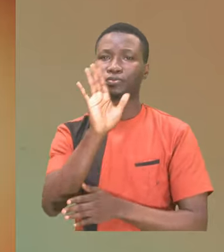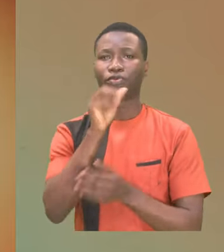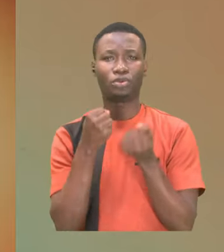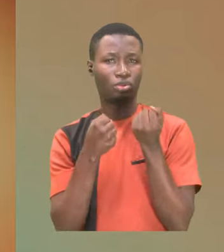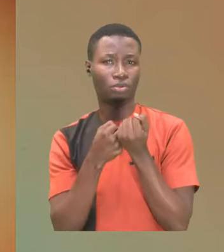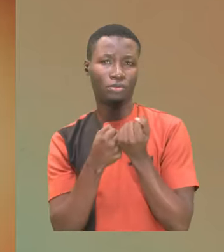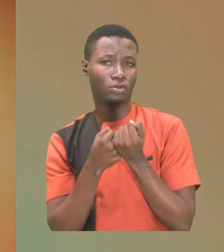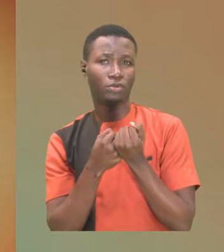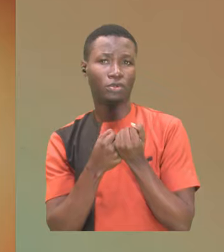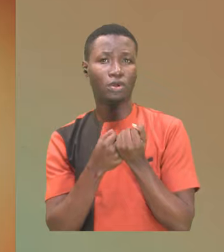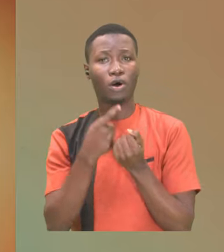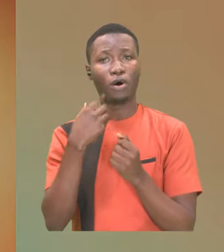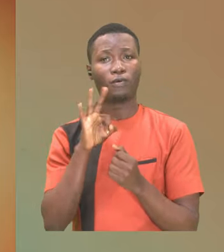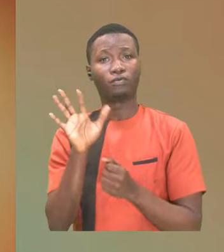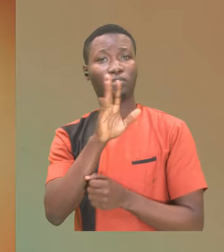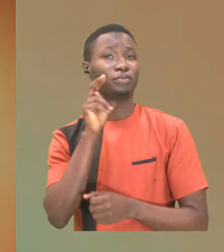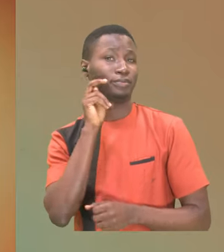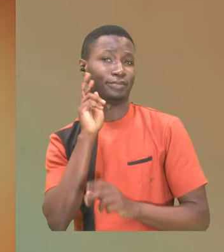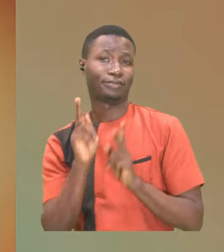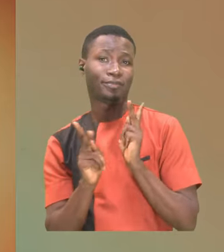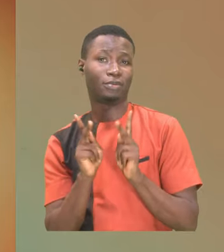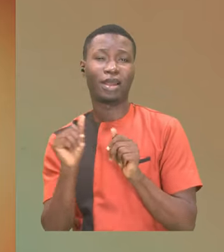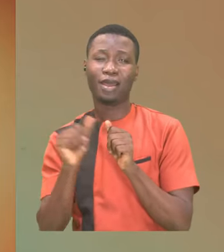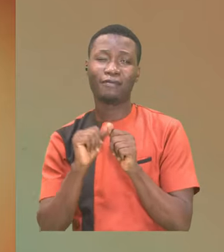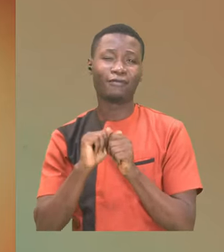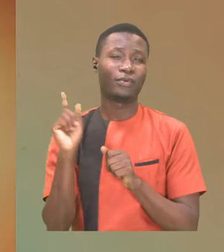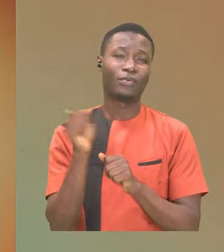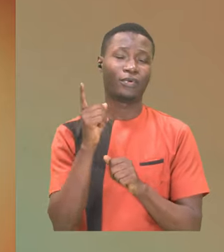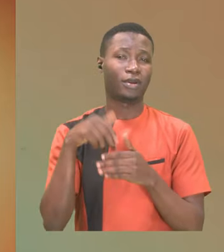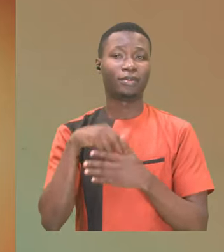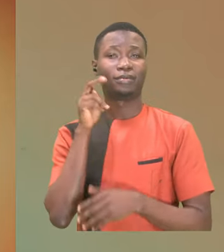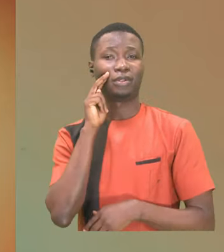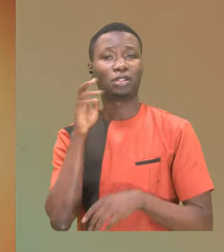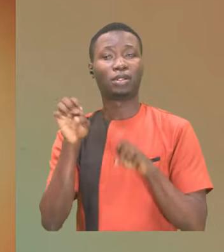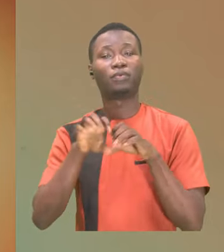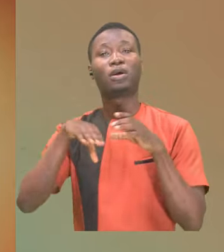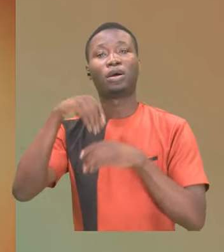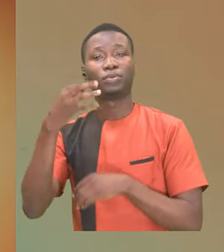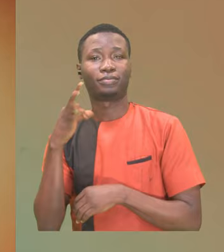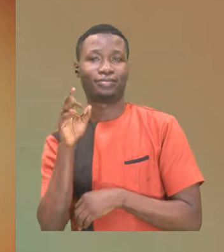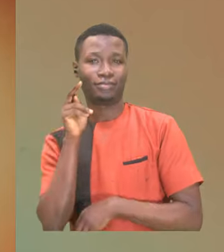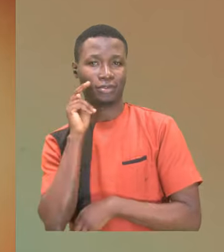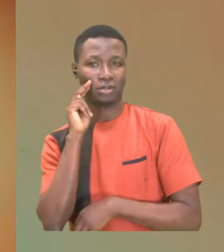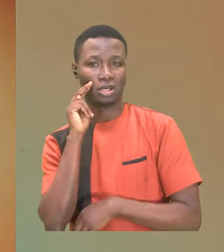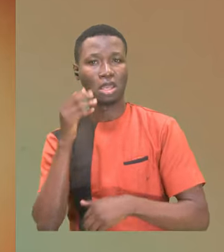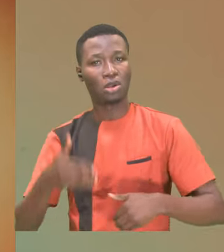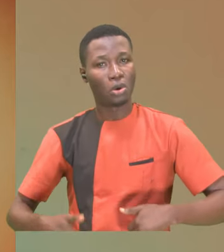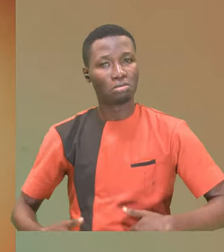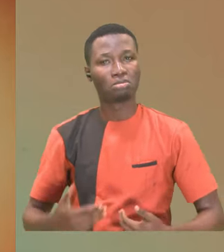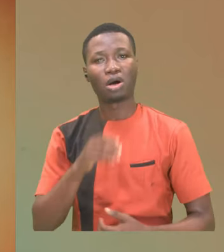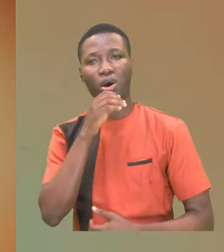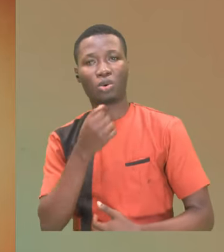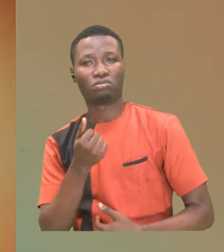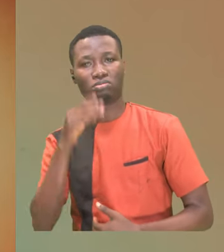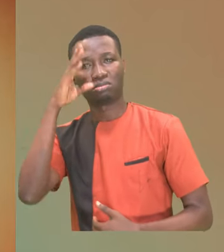support of our fellow Nigerians everywhere in this land. I am the diaspora, young and old, male and